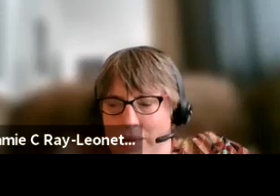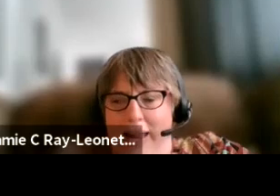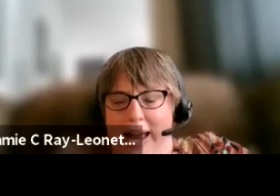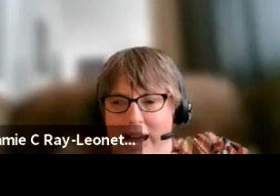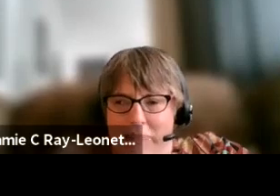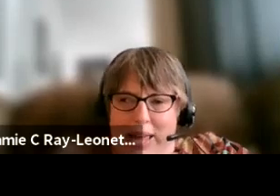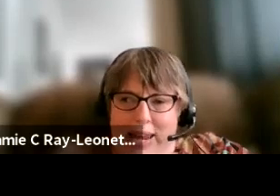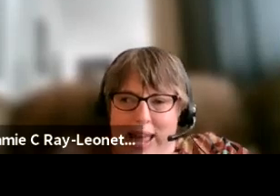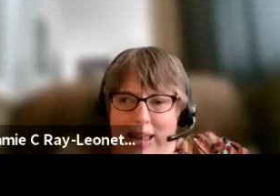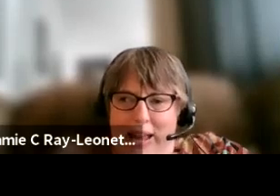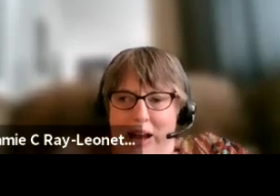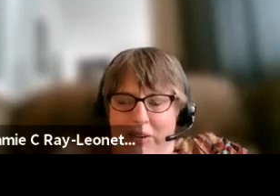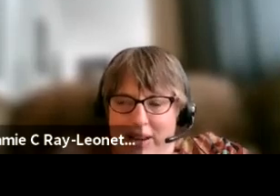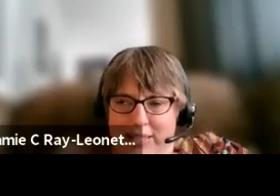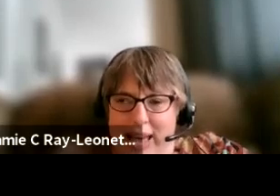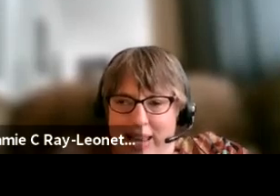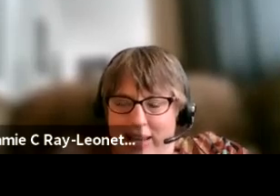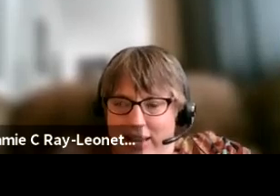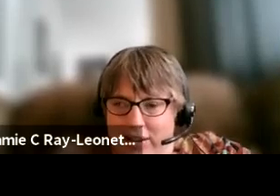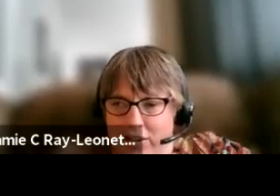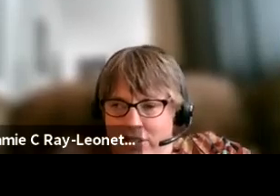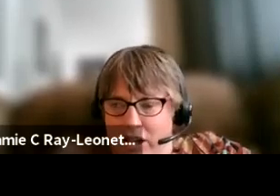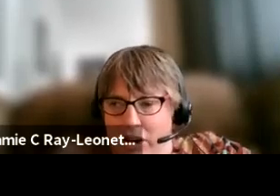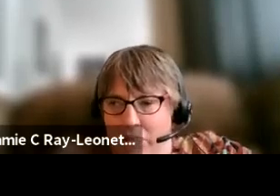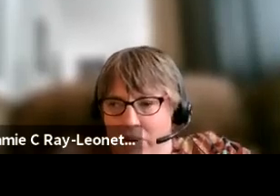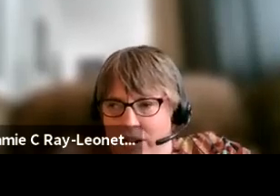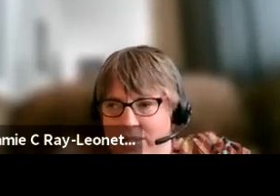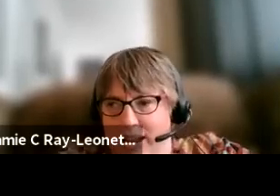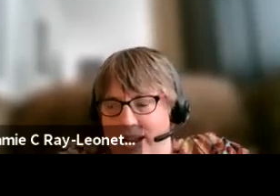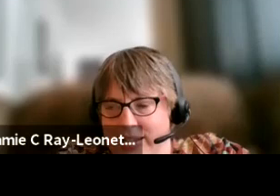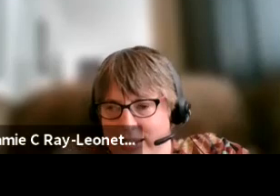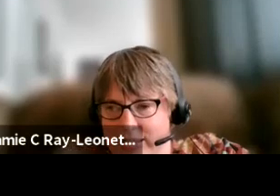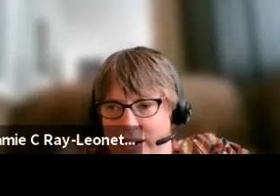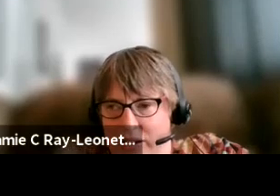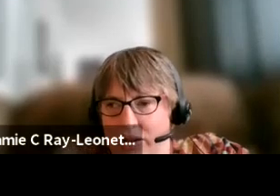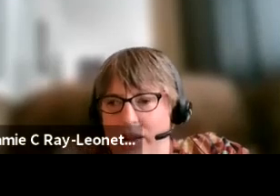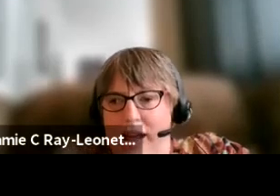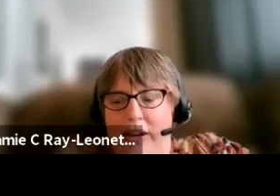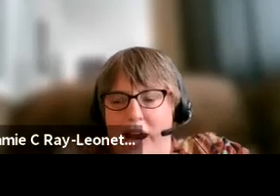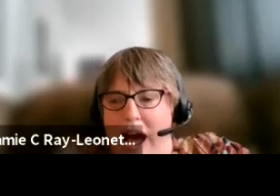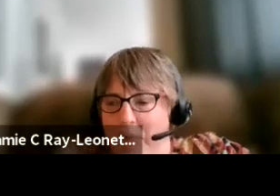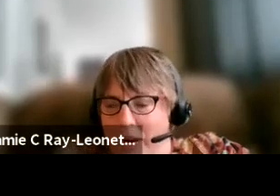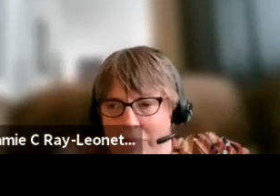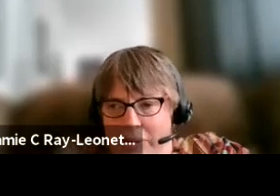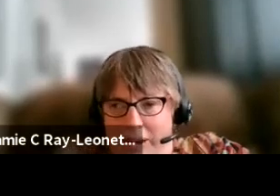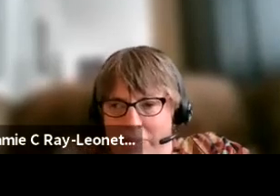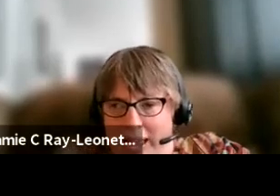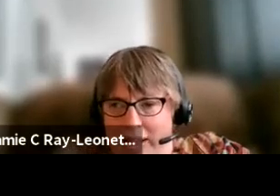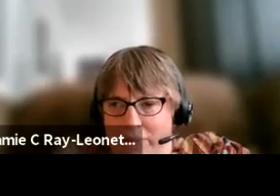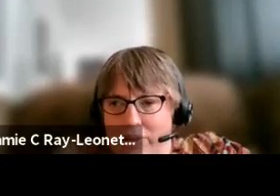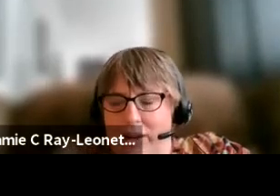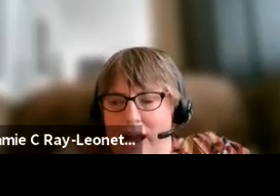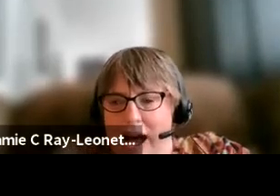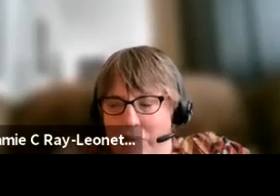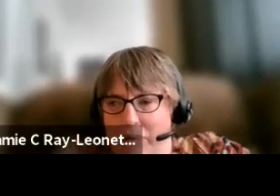We will end up in a congregate setting like a nursing home or a state ID center, not where we want to